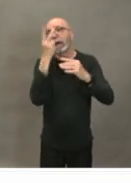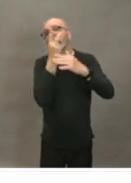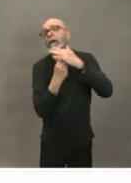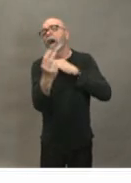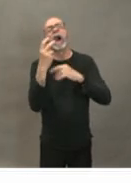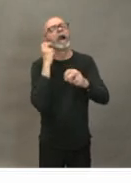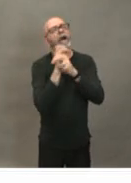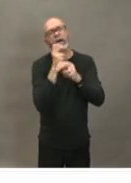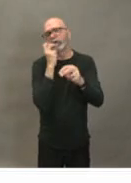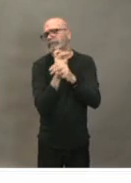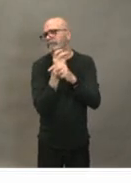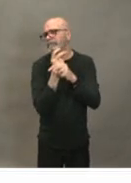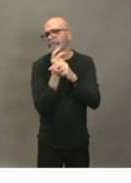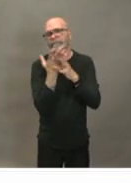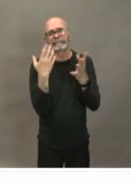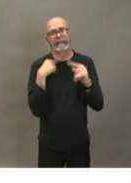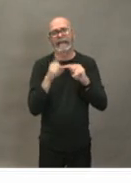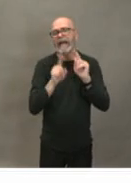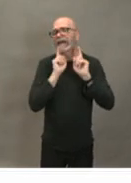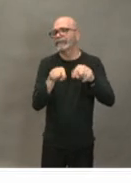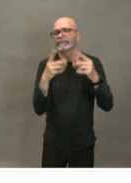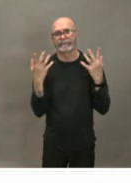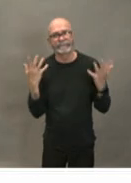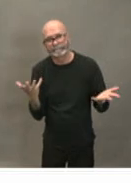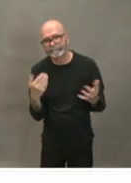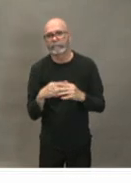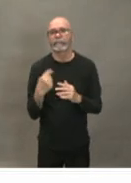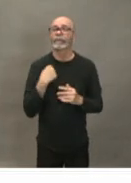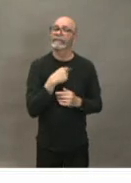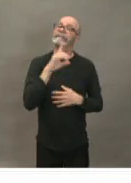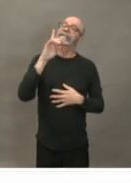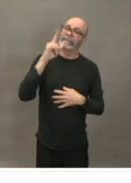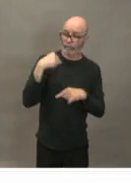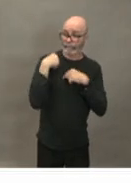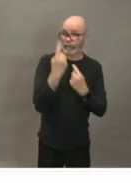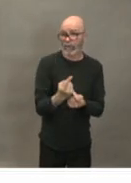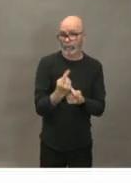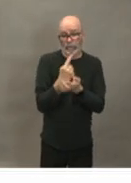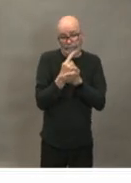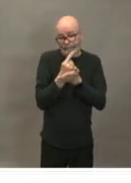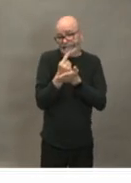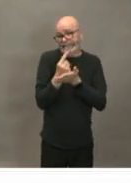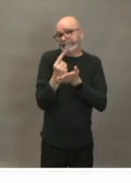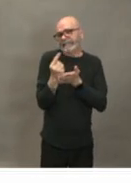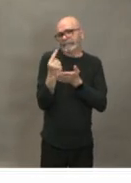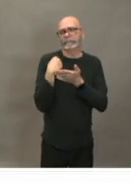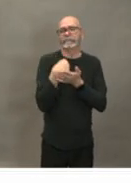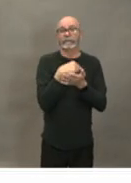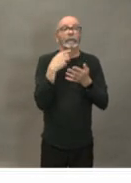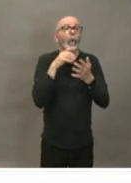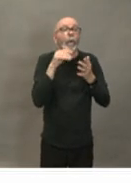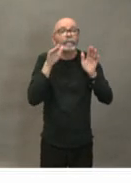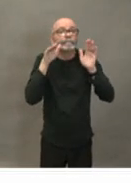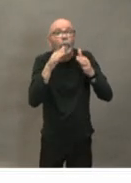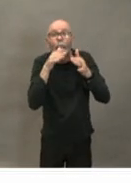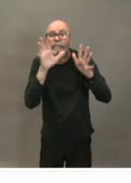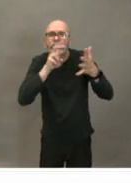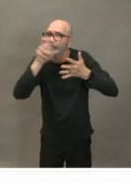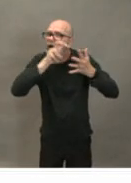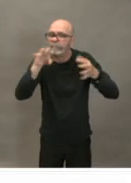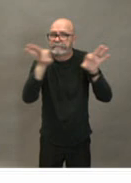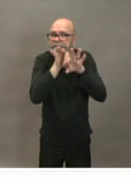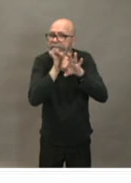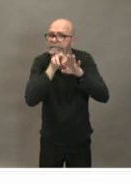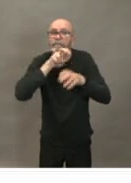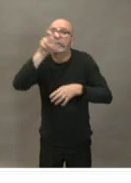and that's exactly what we've done in the last week uh the initial planning was mostly focused around travelers and and mostly focused around public health measures